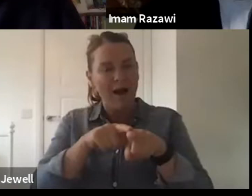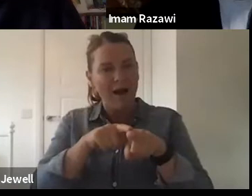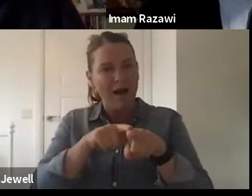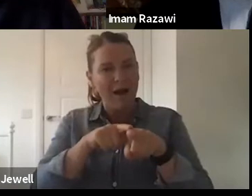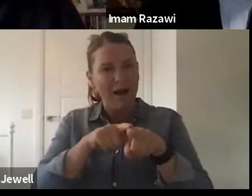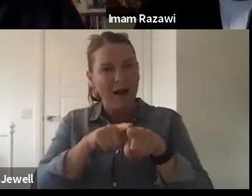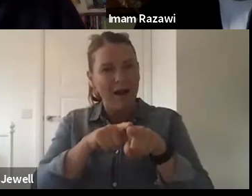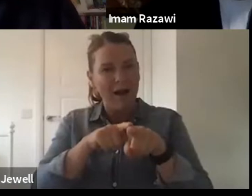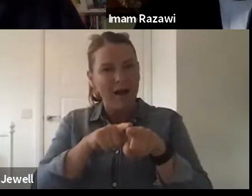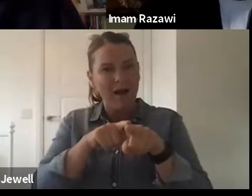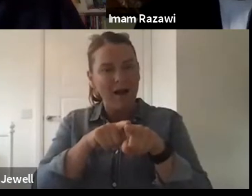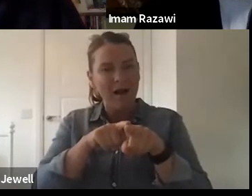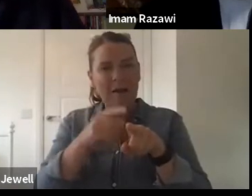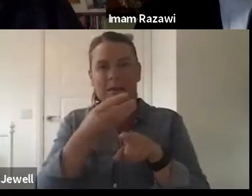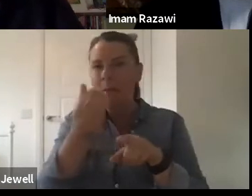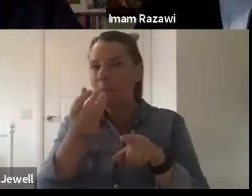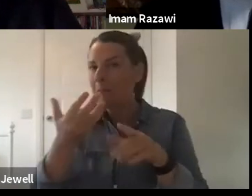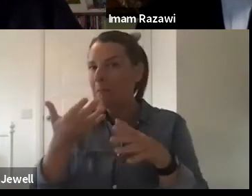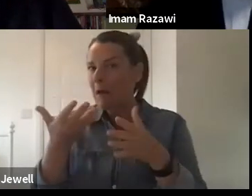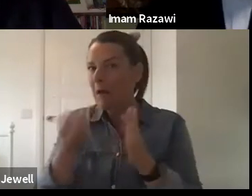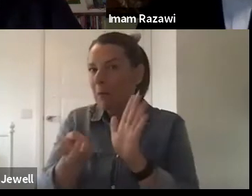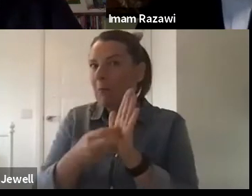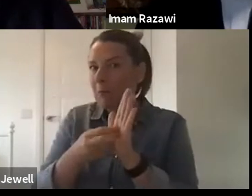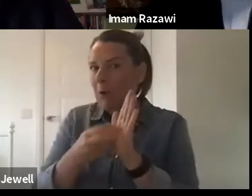have now signed up to that. And it's allowed